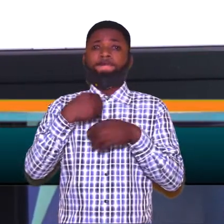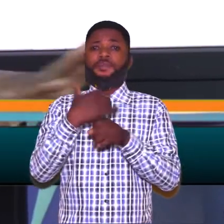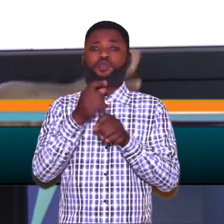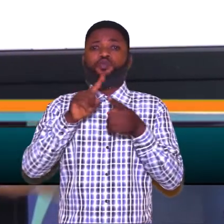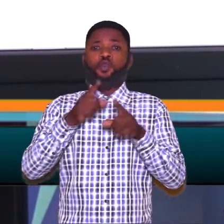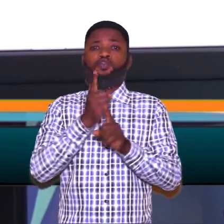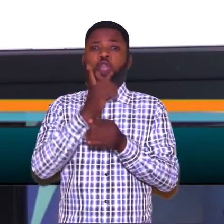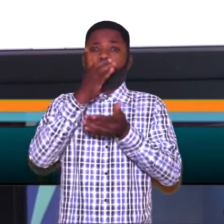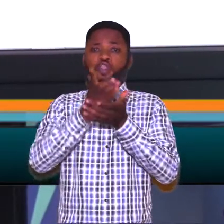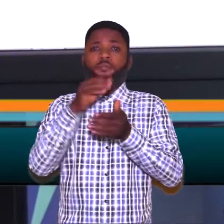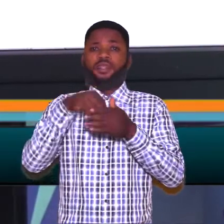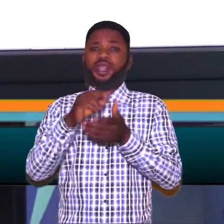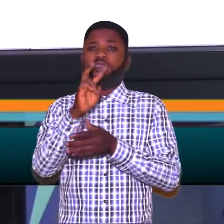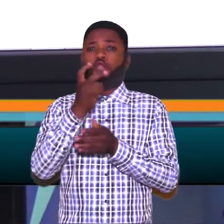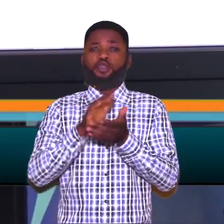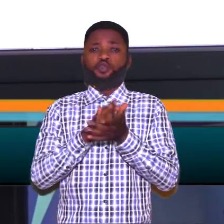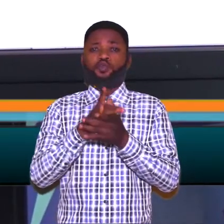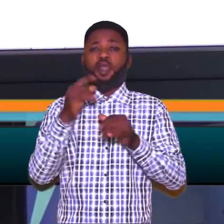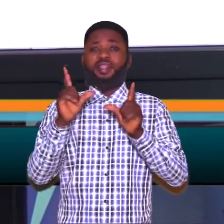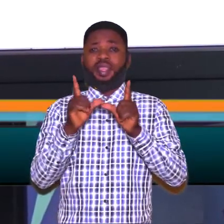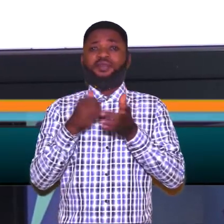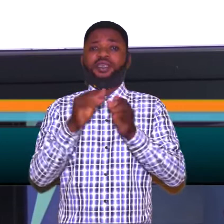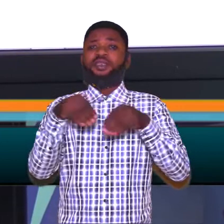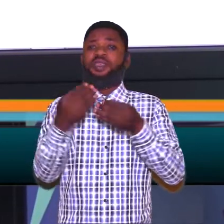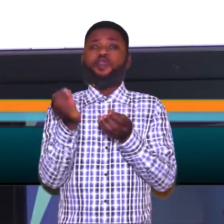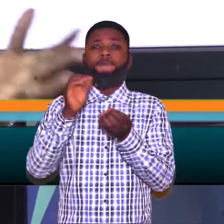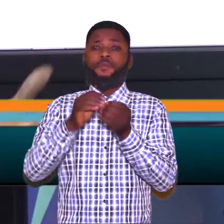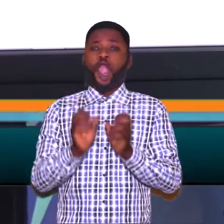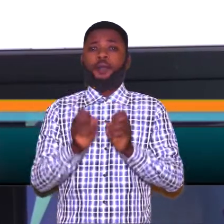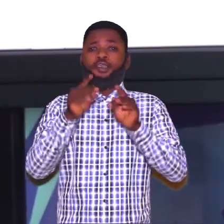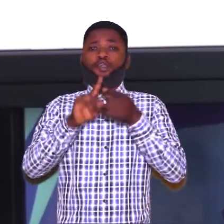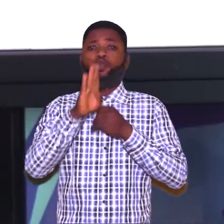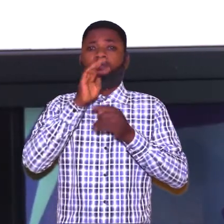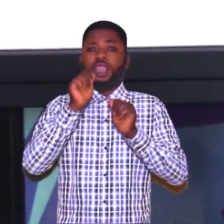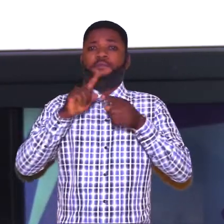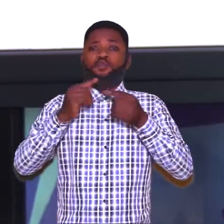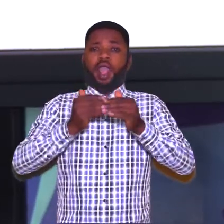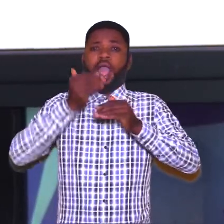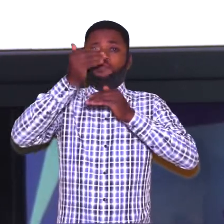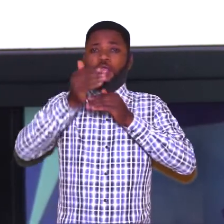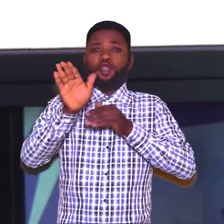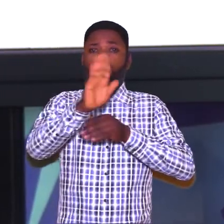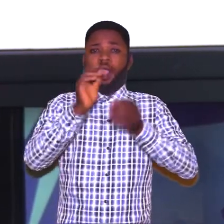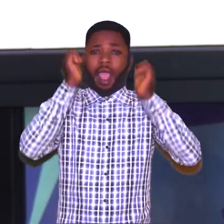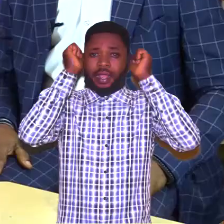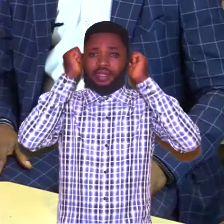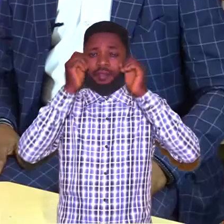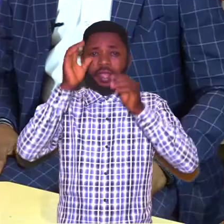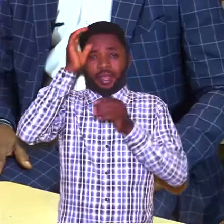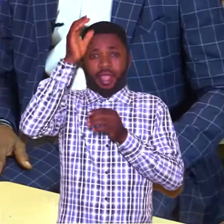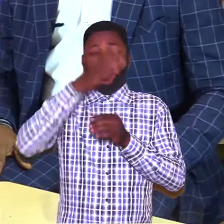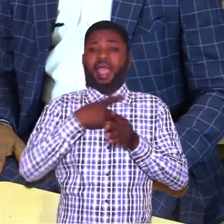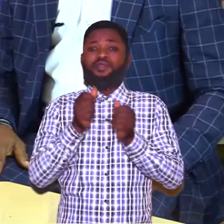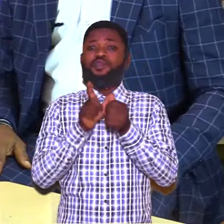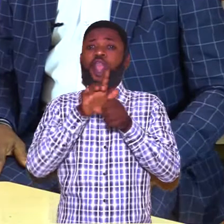just stop at the secondary school level. In fact, it gives you more opportunities to be able to advance your academic career, are armed